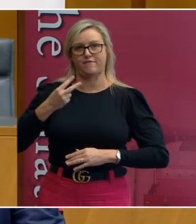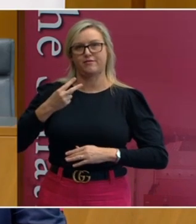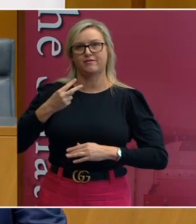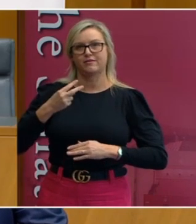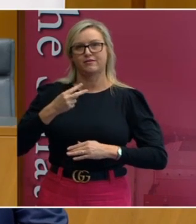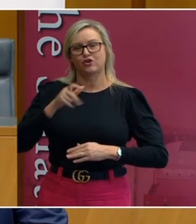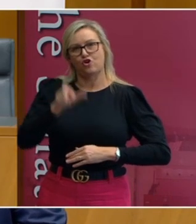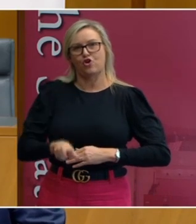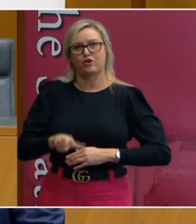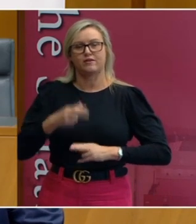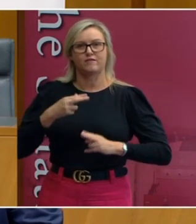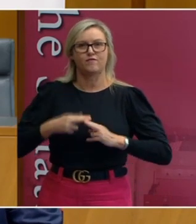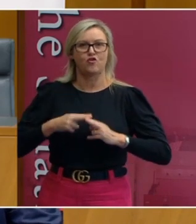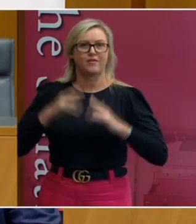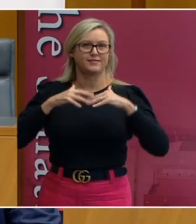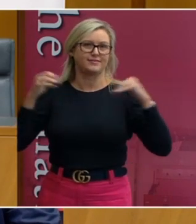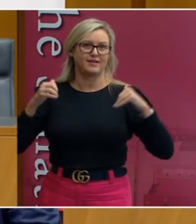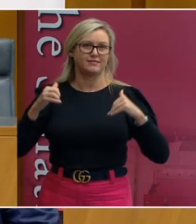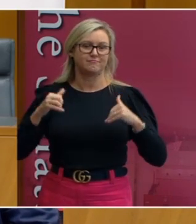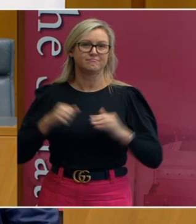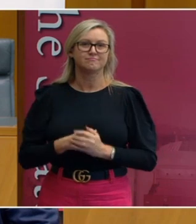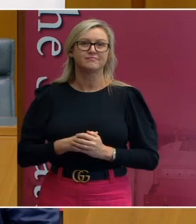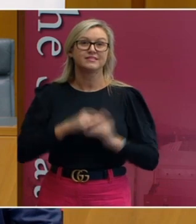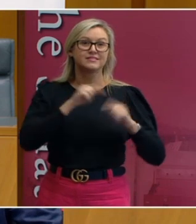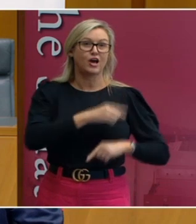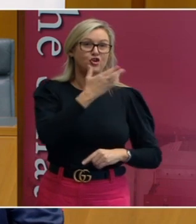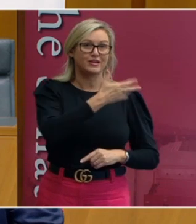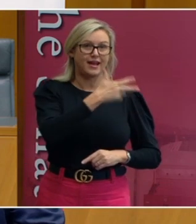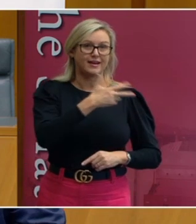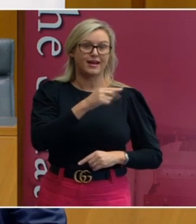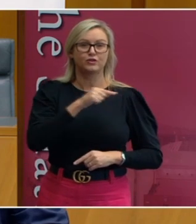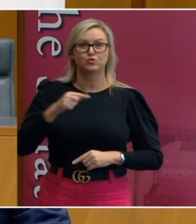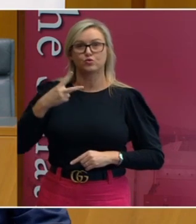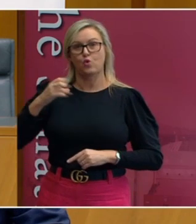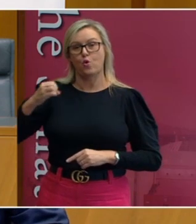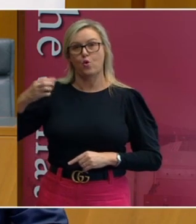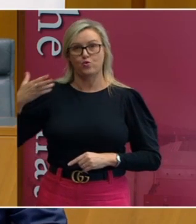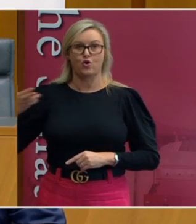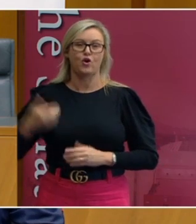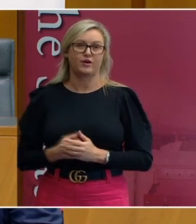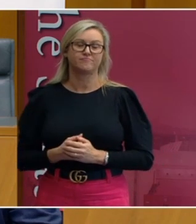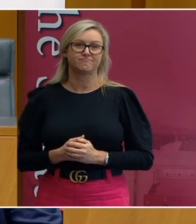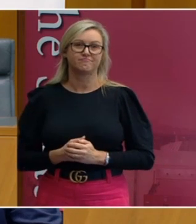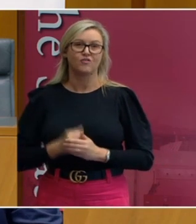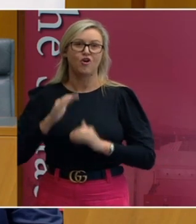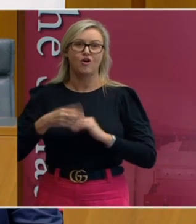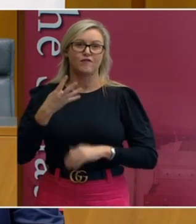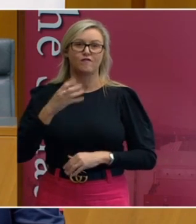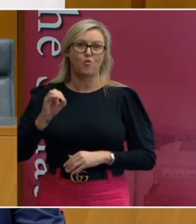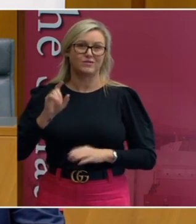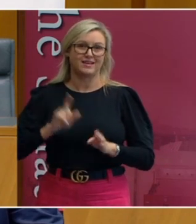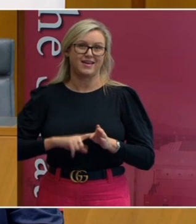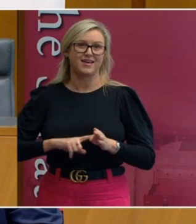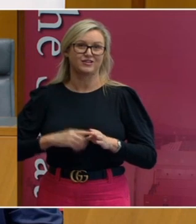longest-serving Clerk who held the role from 1988 to 2009, capping off over 40 years in